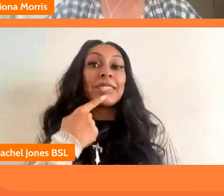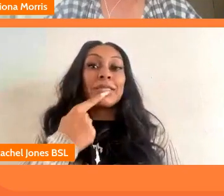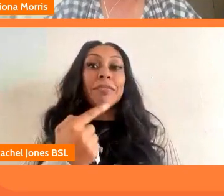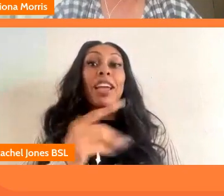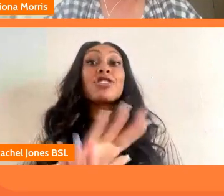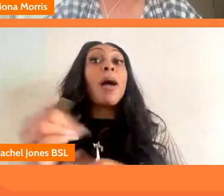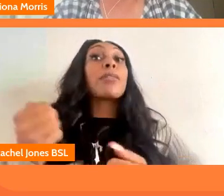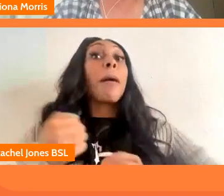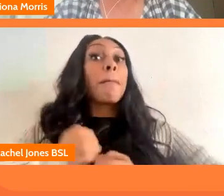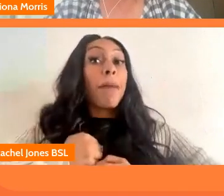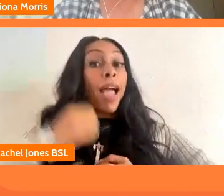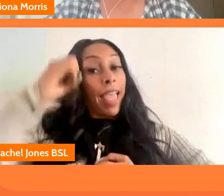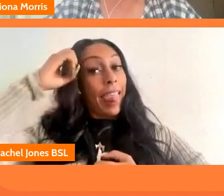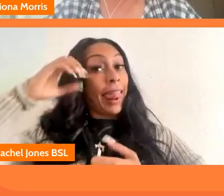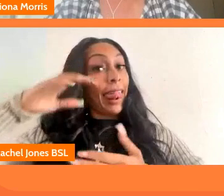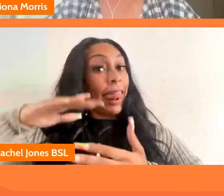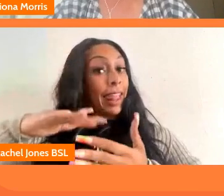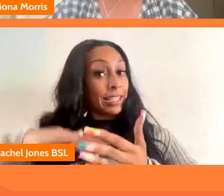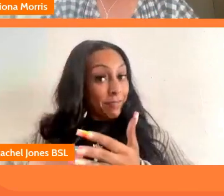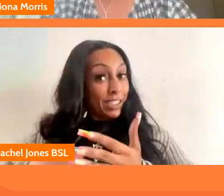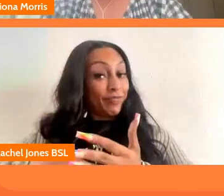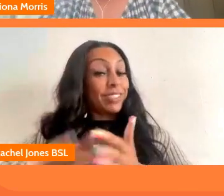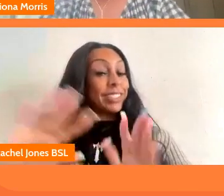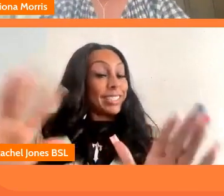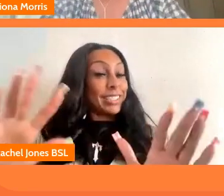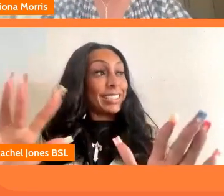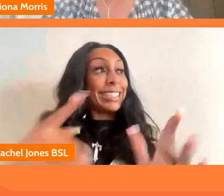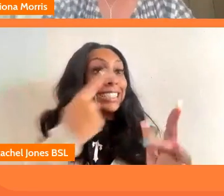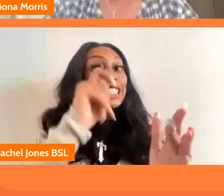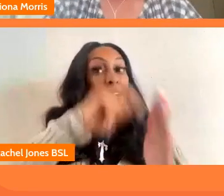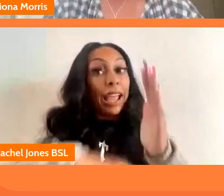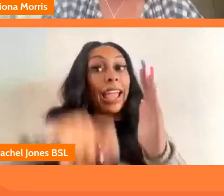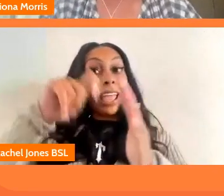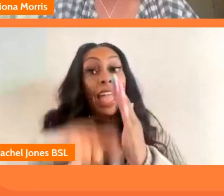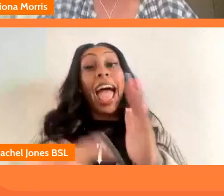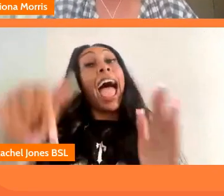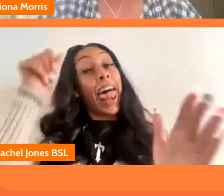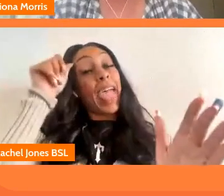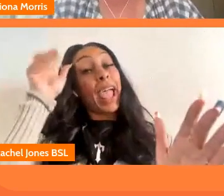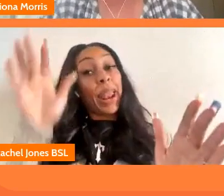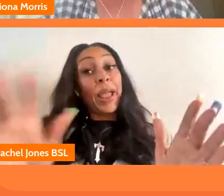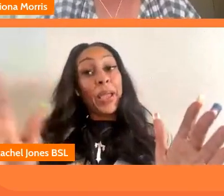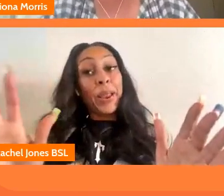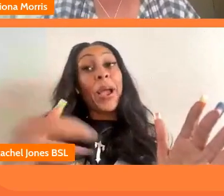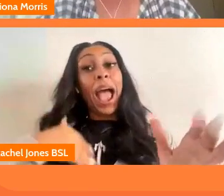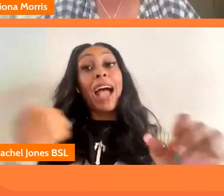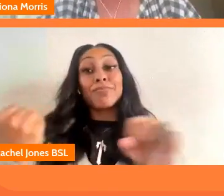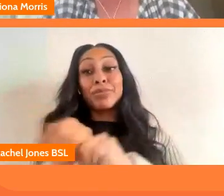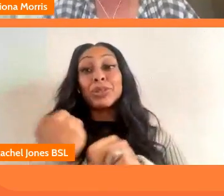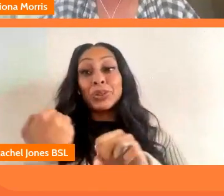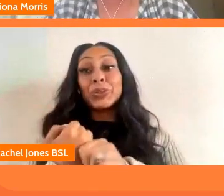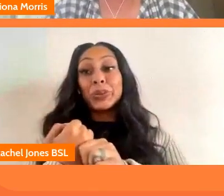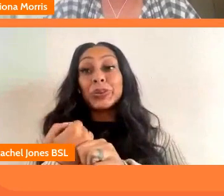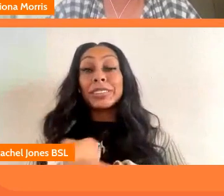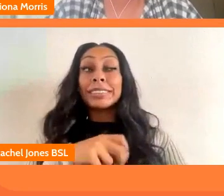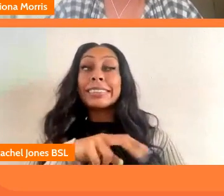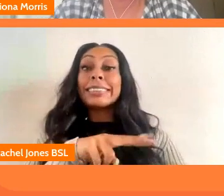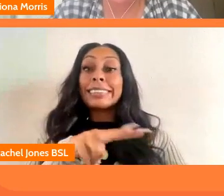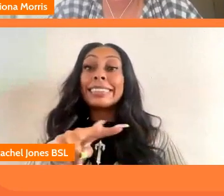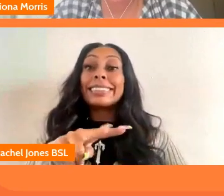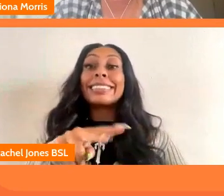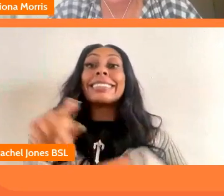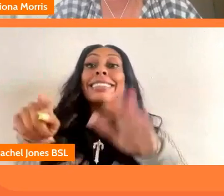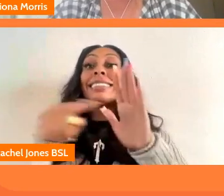experience of every commissioning editor no nor is it mine as a producer nor is it mine as a producer and that's i think sky arts